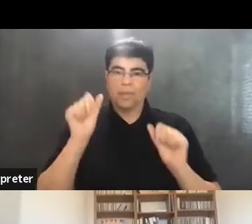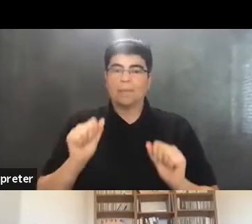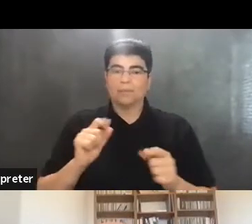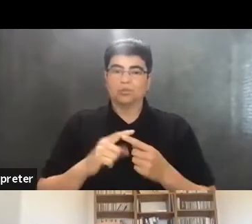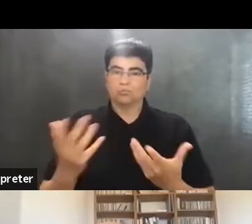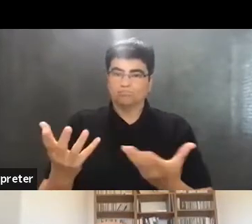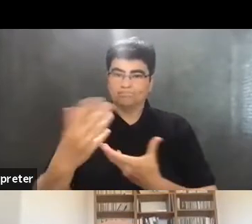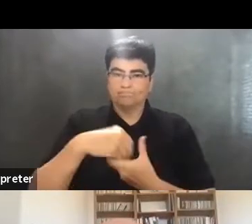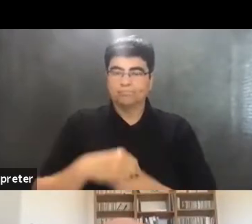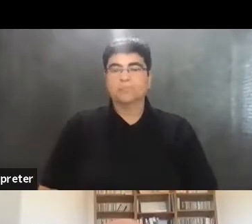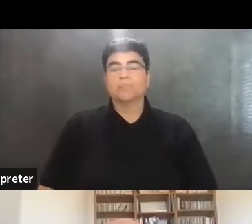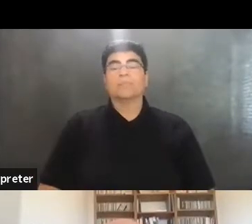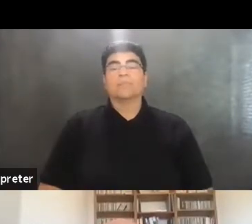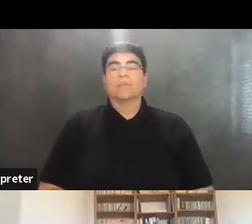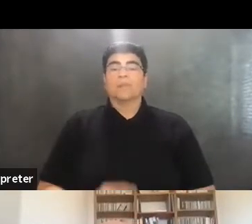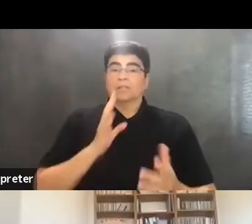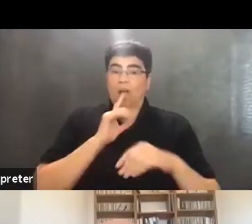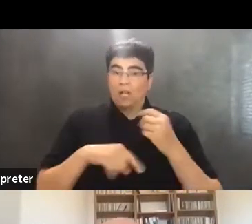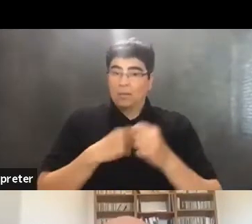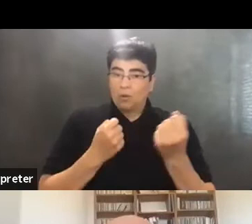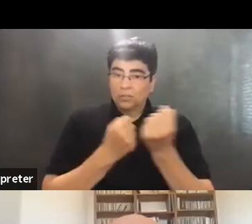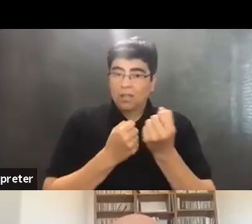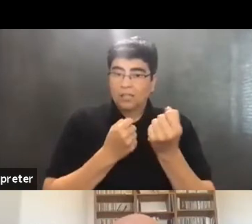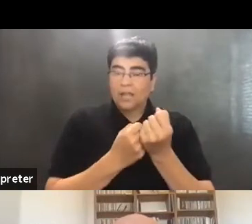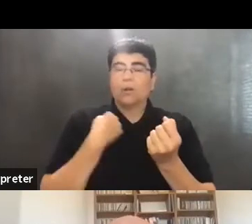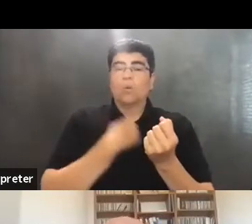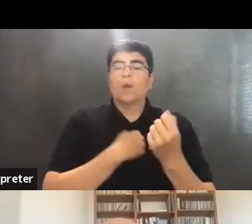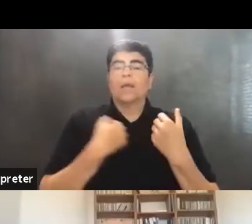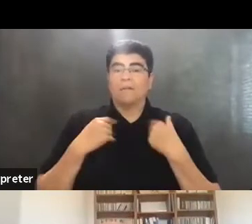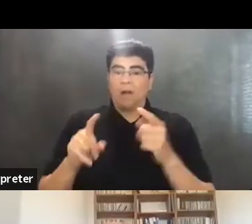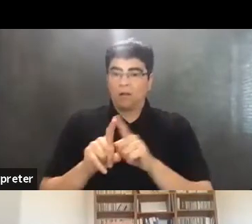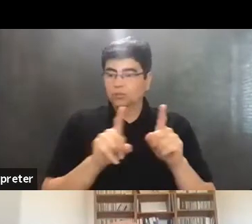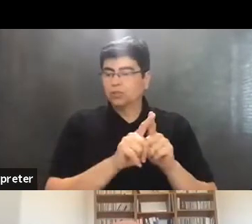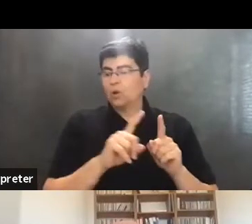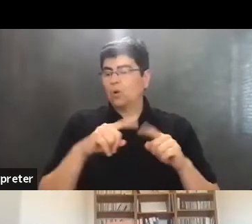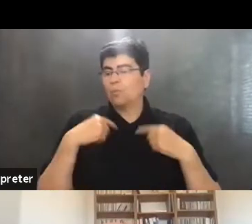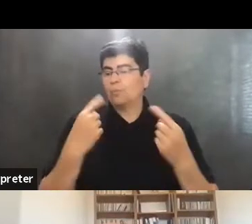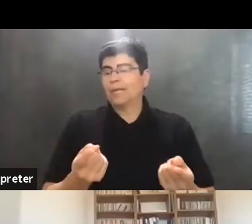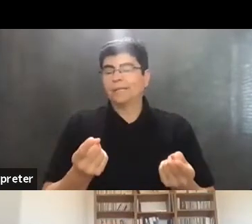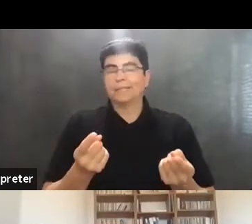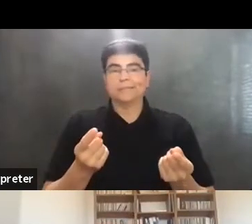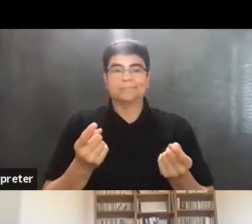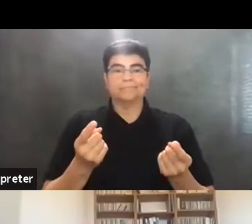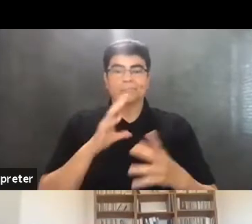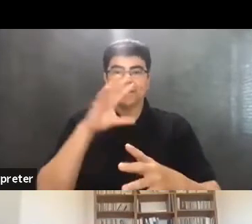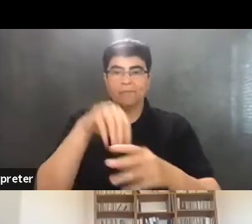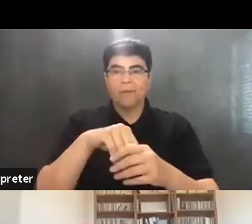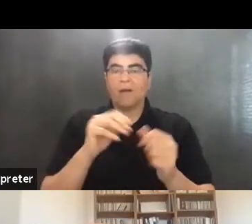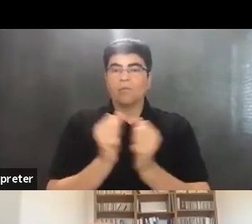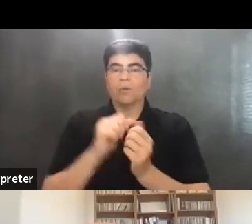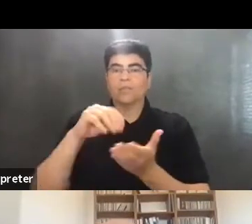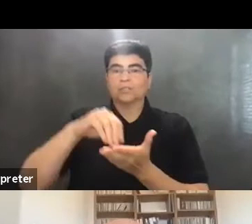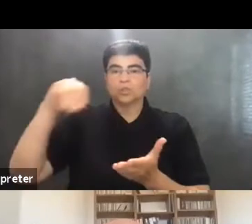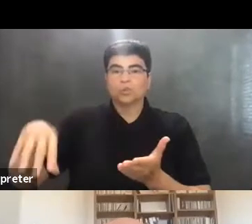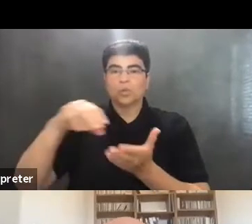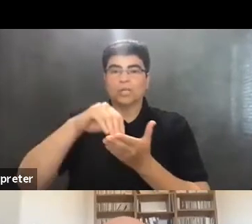-engage. Talking of solidarity, we have also been engaged with the students